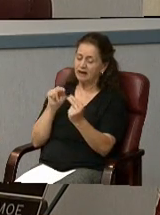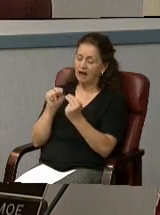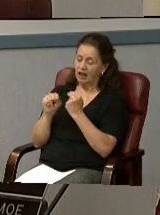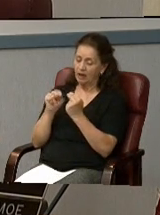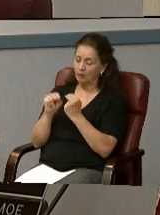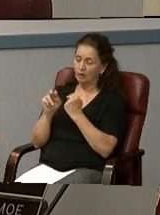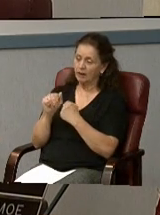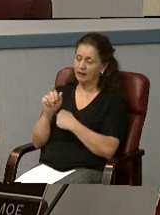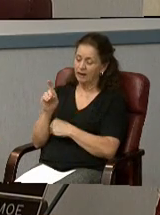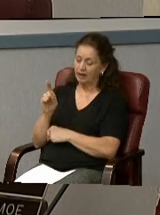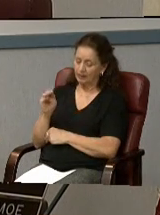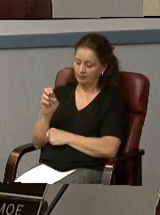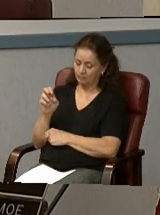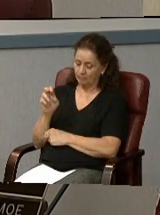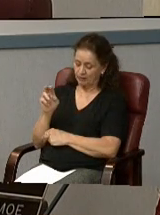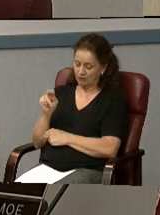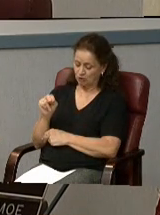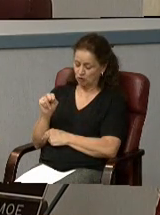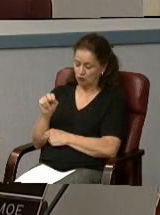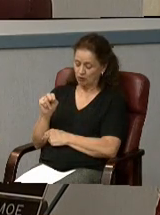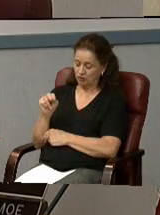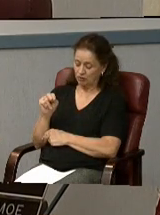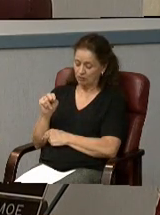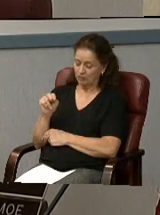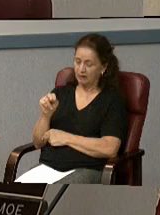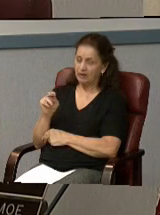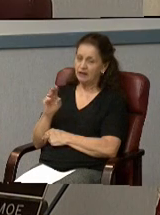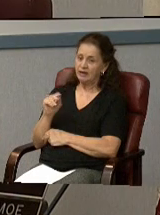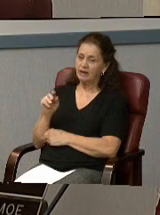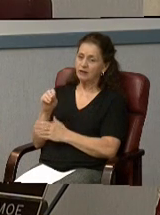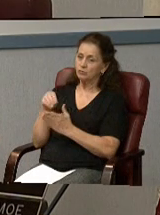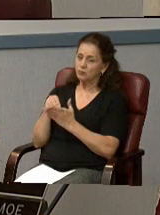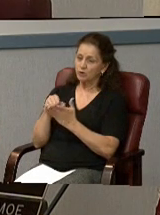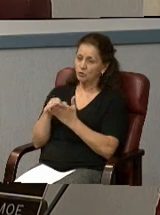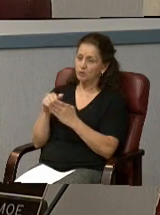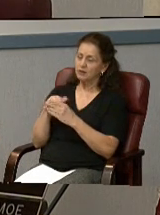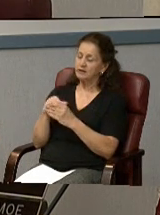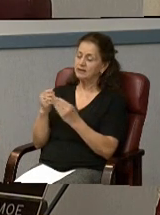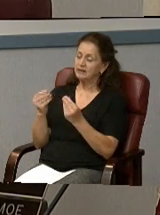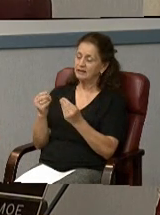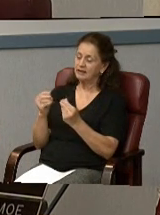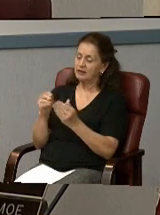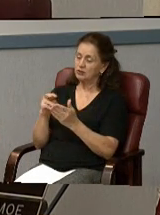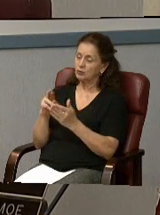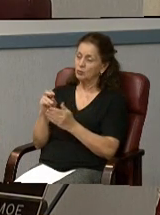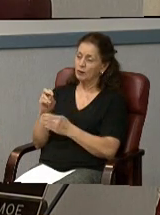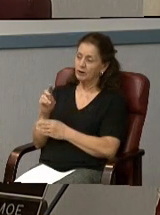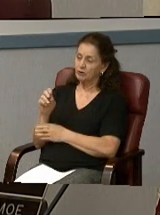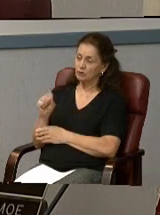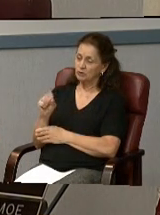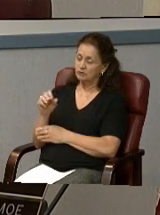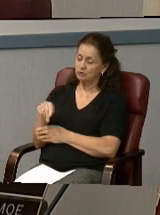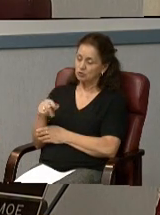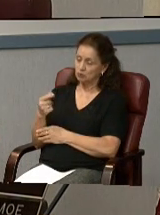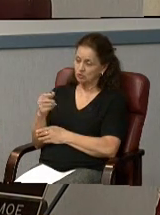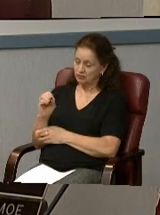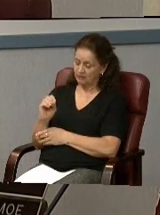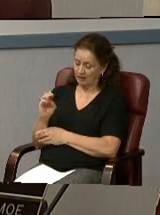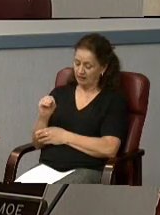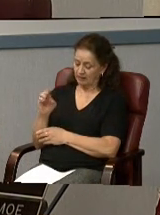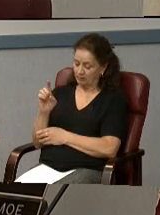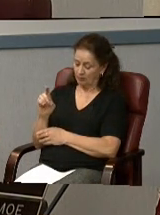deed dated February 6, 2012, and recorded among the land records of Prince George's County, Maryland, in